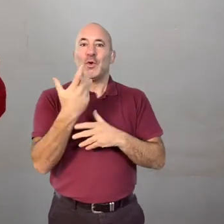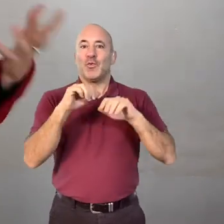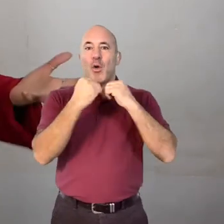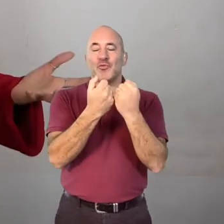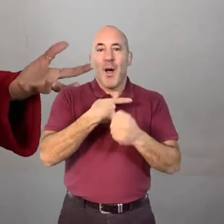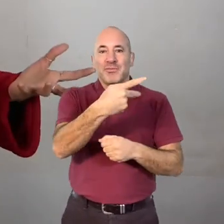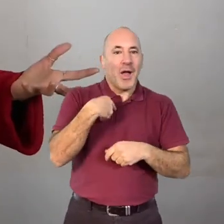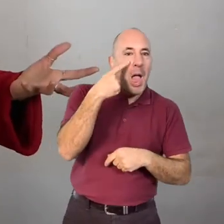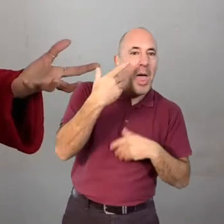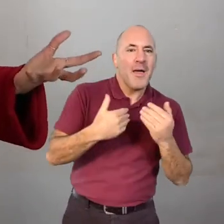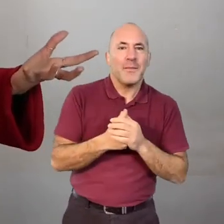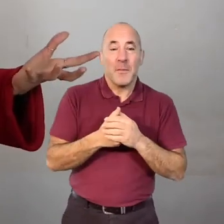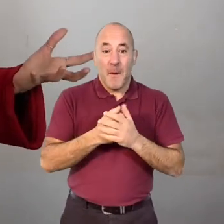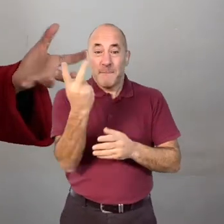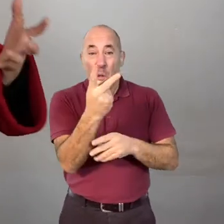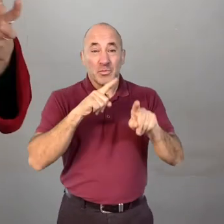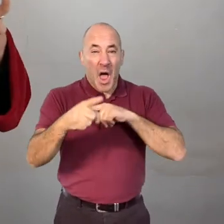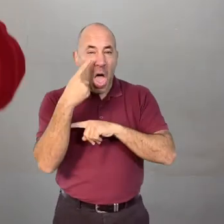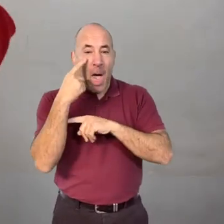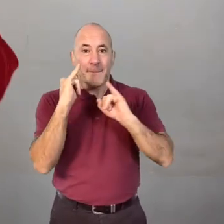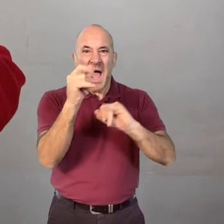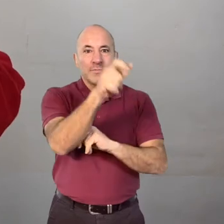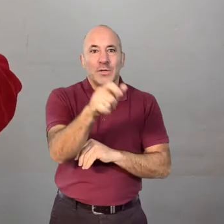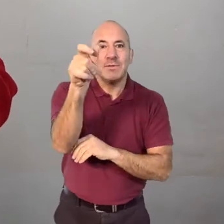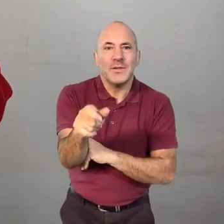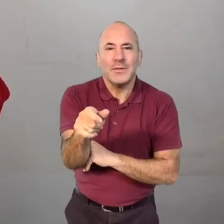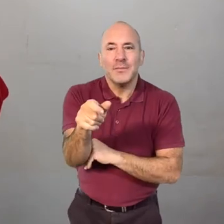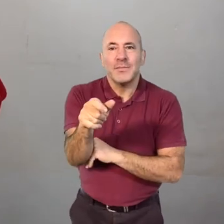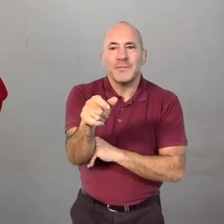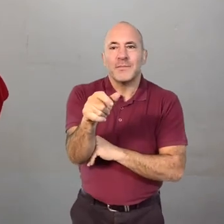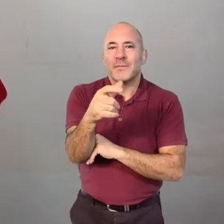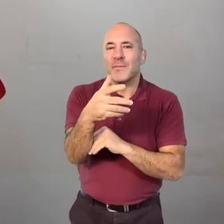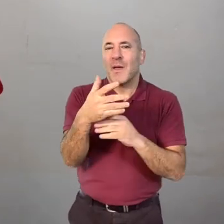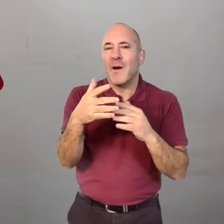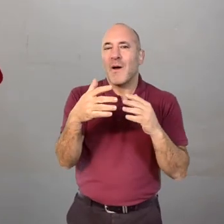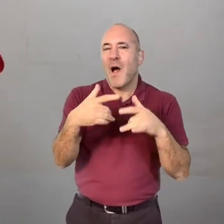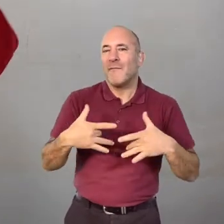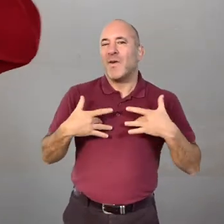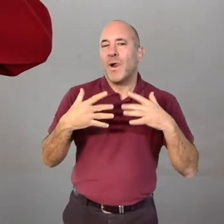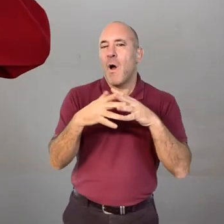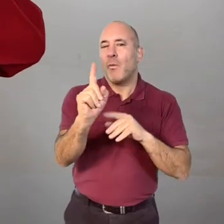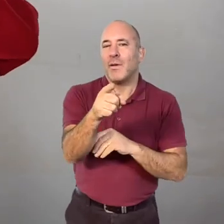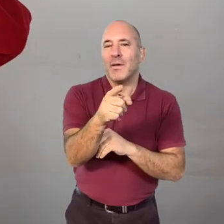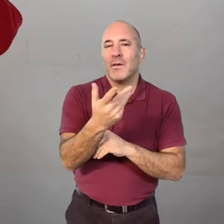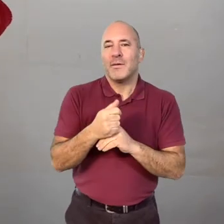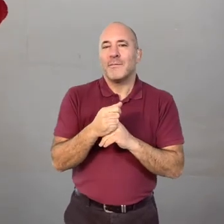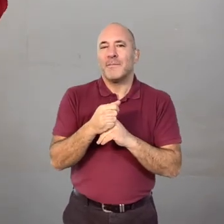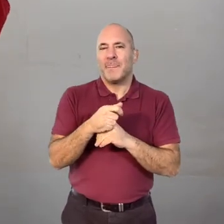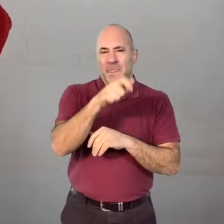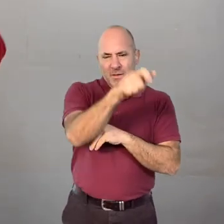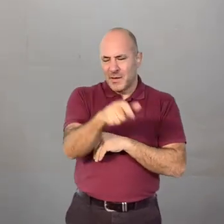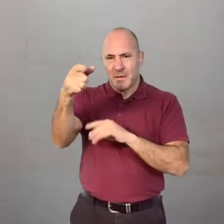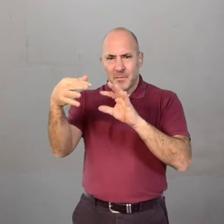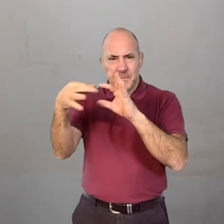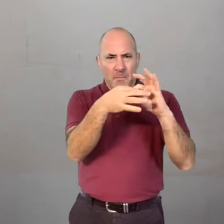if you're with somebody doing this workshop you could both try being villains how does that feel how do these